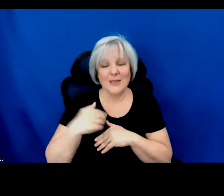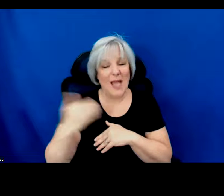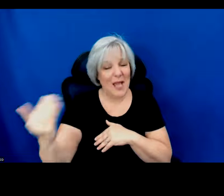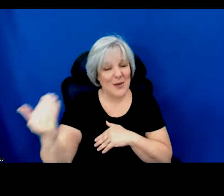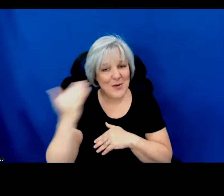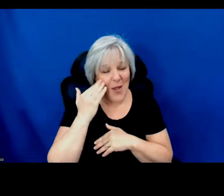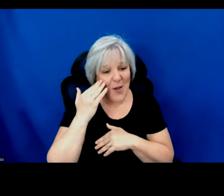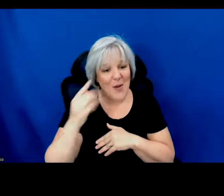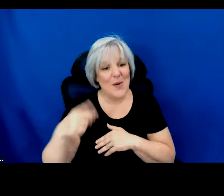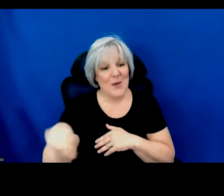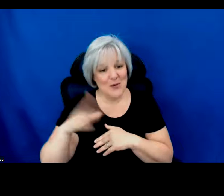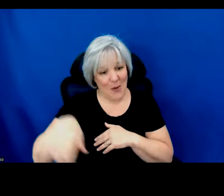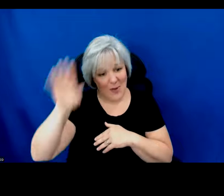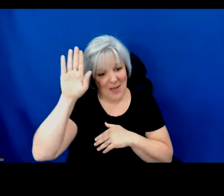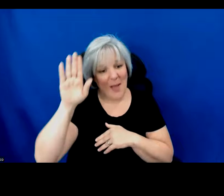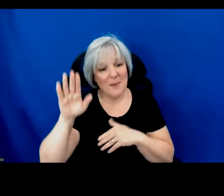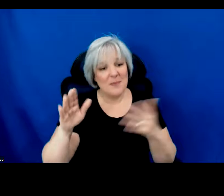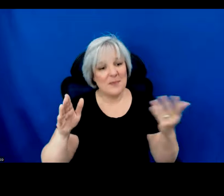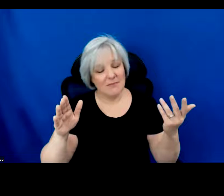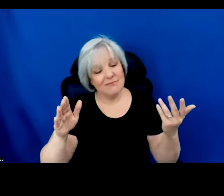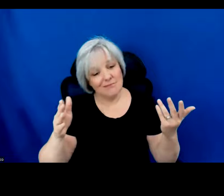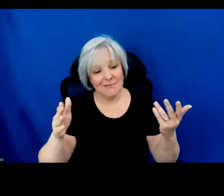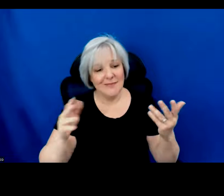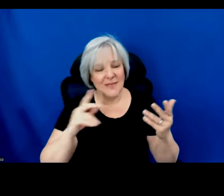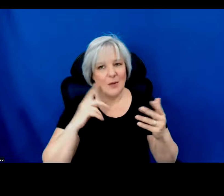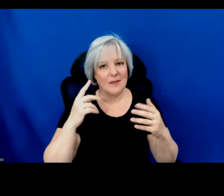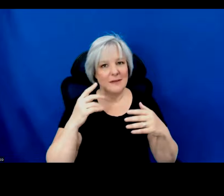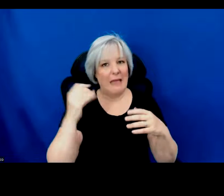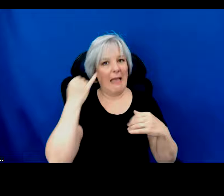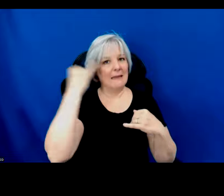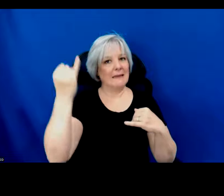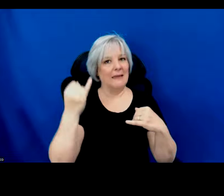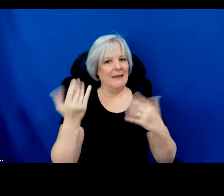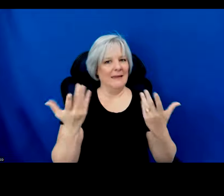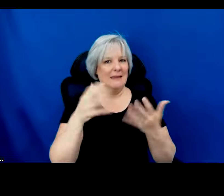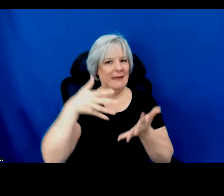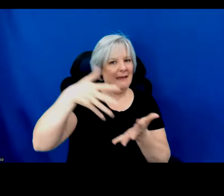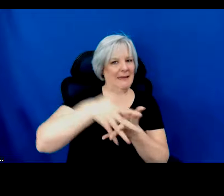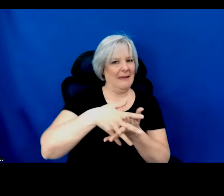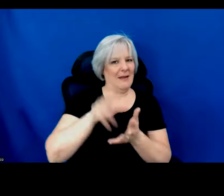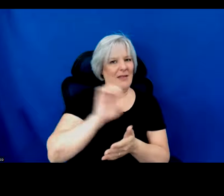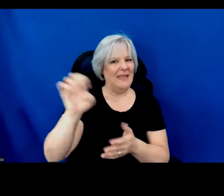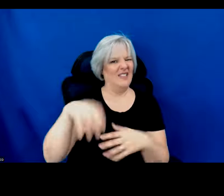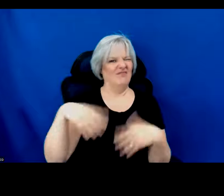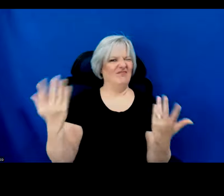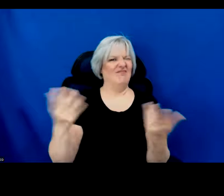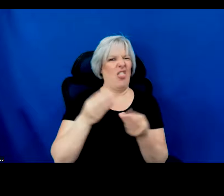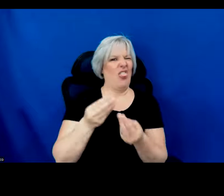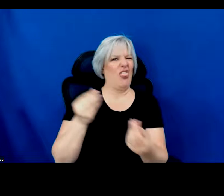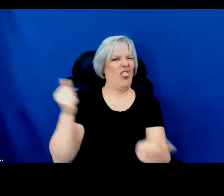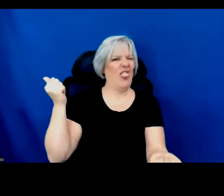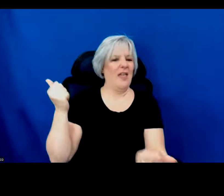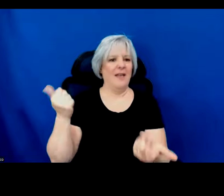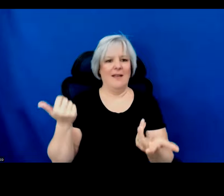growing up there was this sort of myth that Native people don't exist in the East anymore. That's after